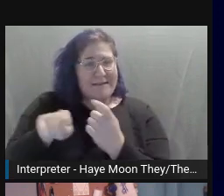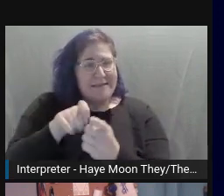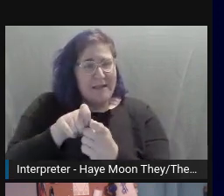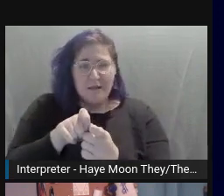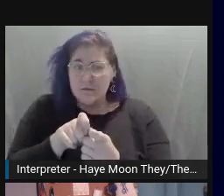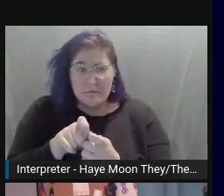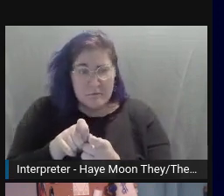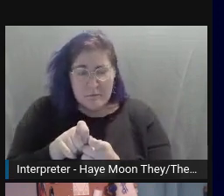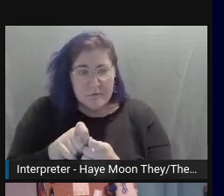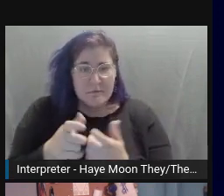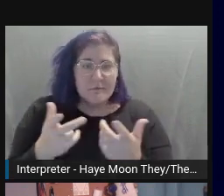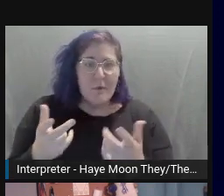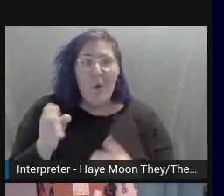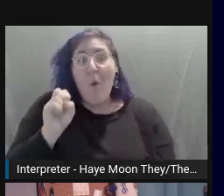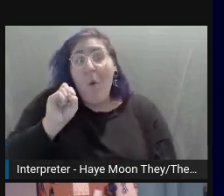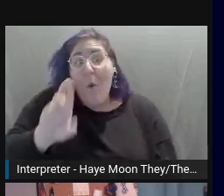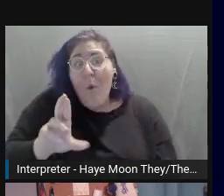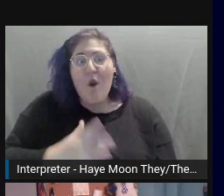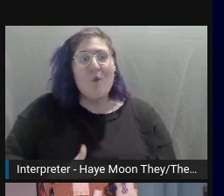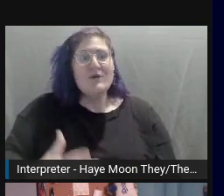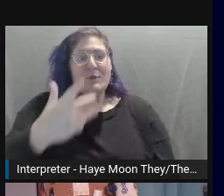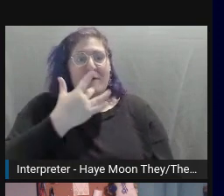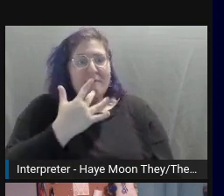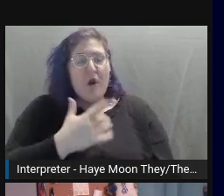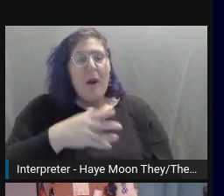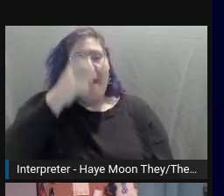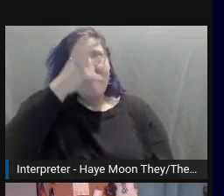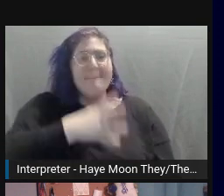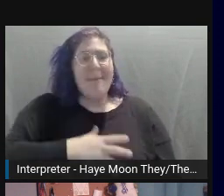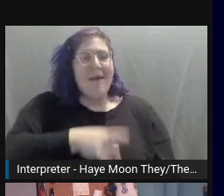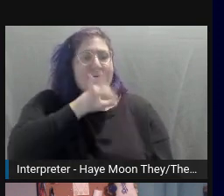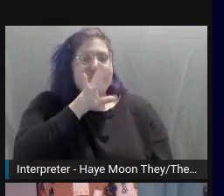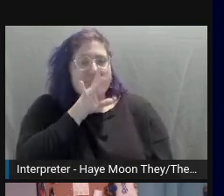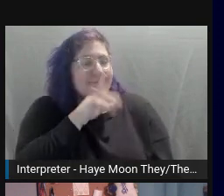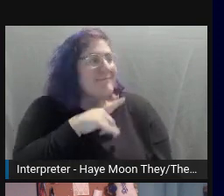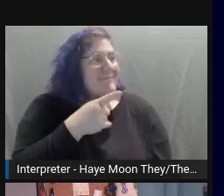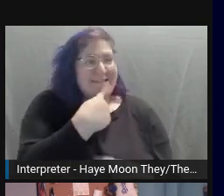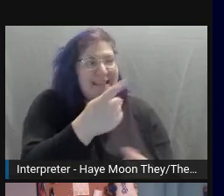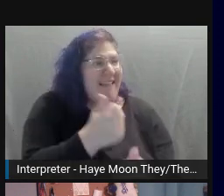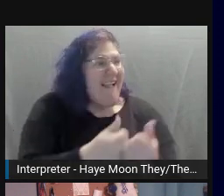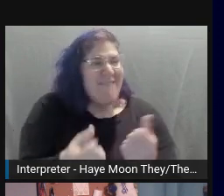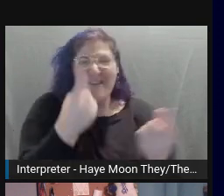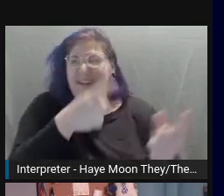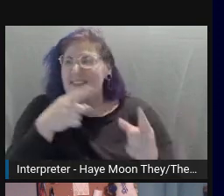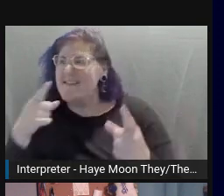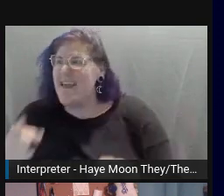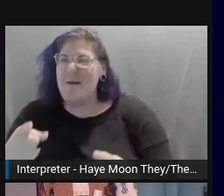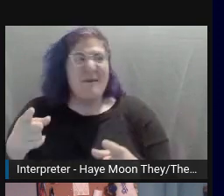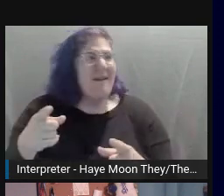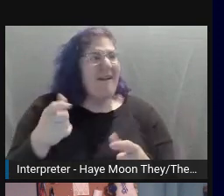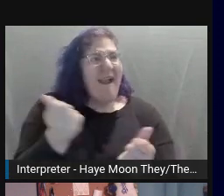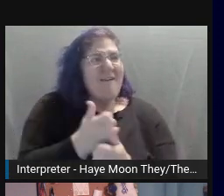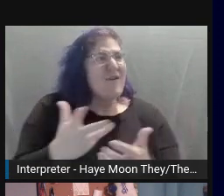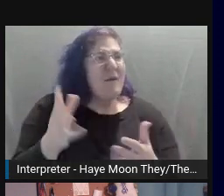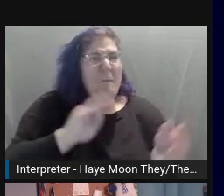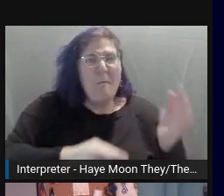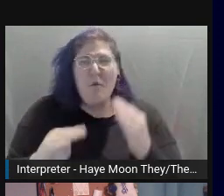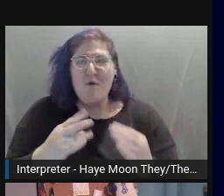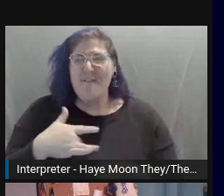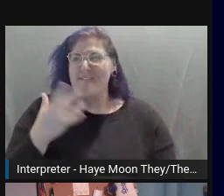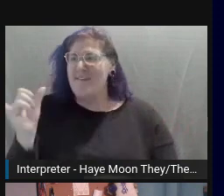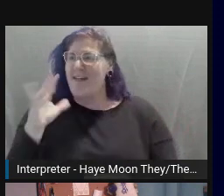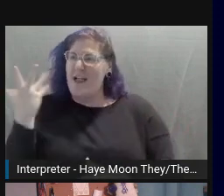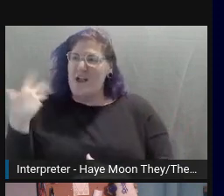Or would you prefer Harry's enthusiastic play-by-plays, whose energy would reflect the mood of the stadium every minute of the game, making you feel like you were there?